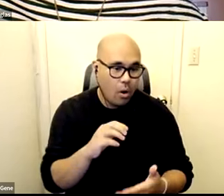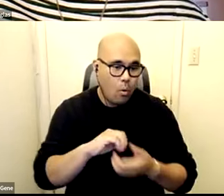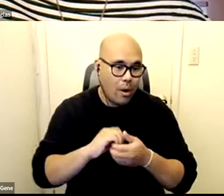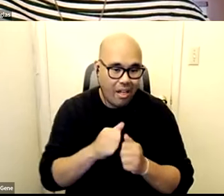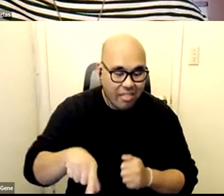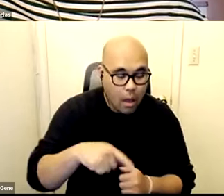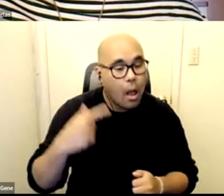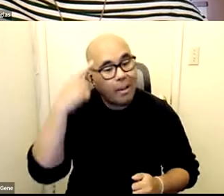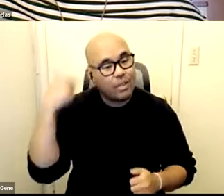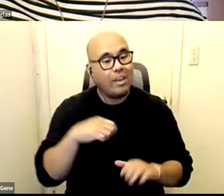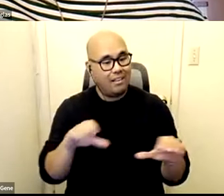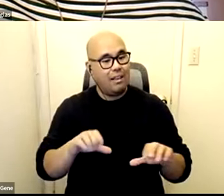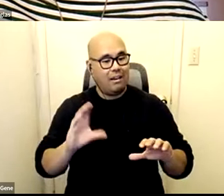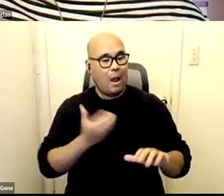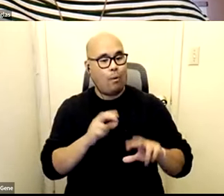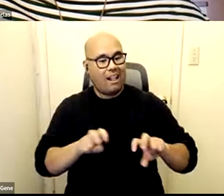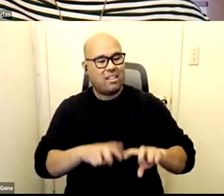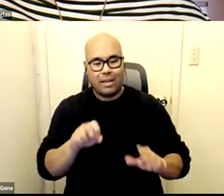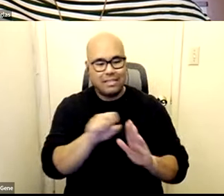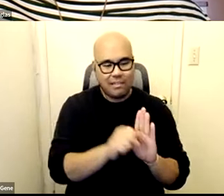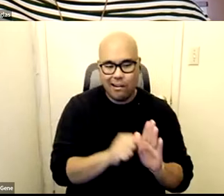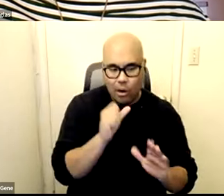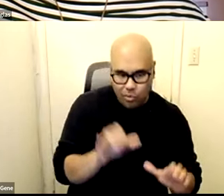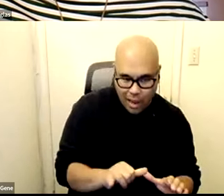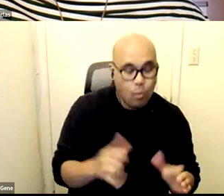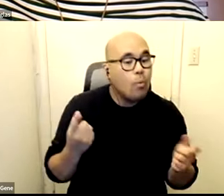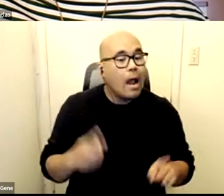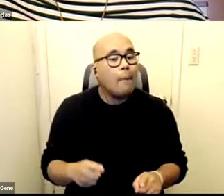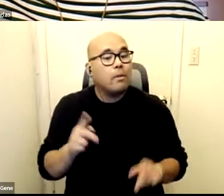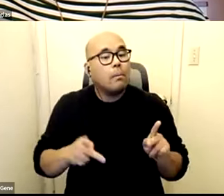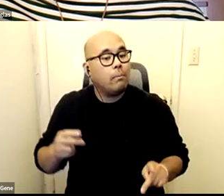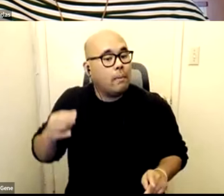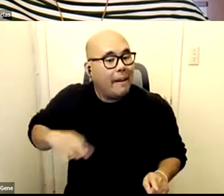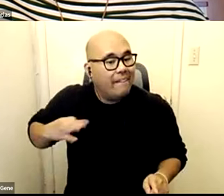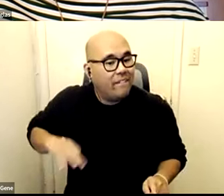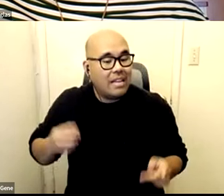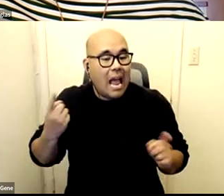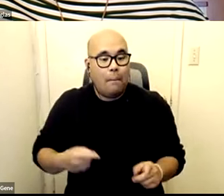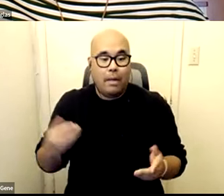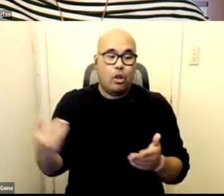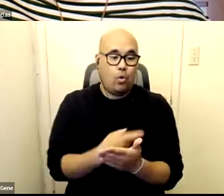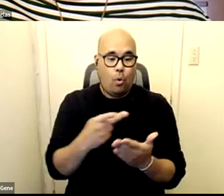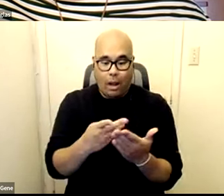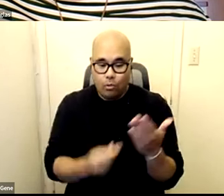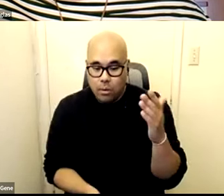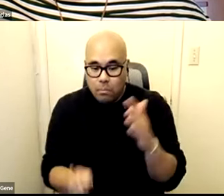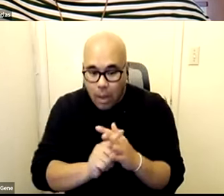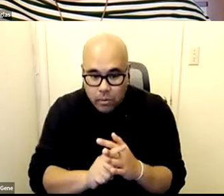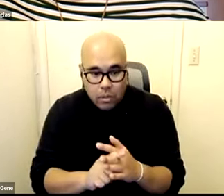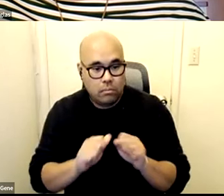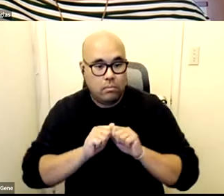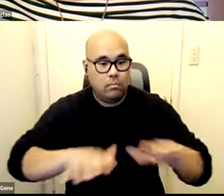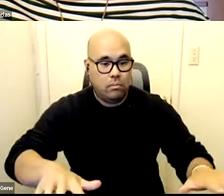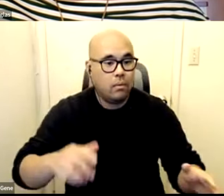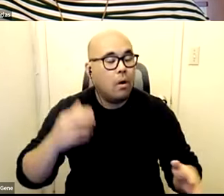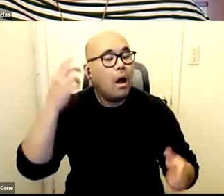because the state hadn't done it of what's going to happen to people's benefits if this actually this new algorithm gets implemented and it was going to cut like 60